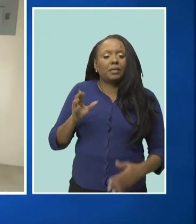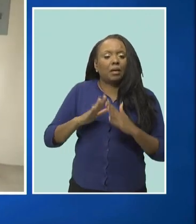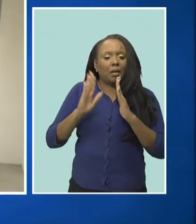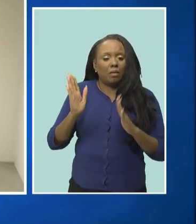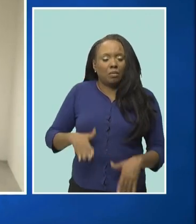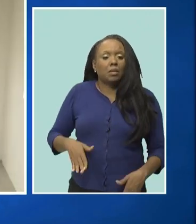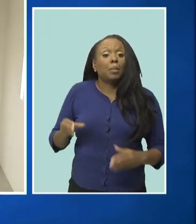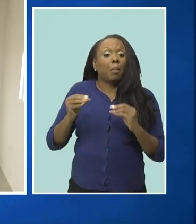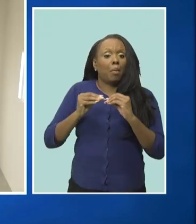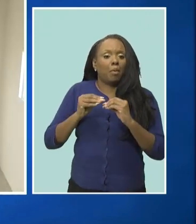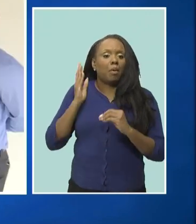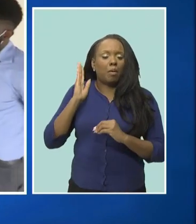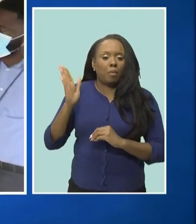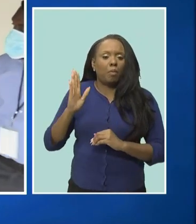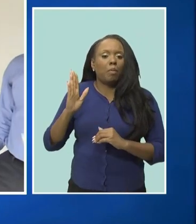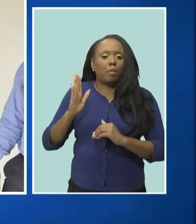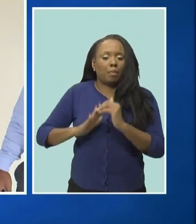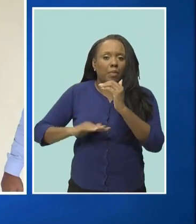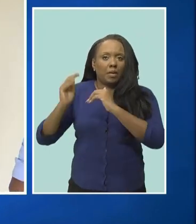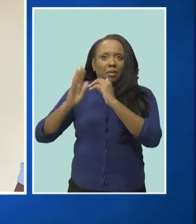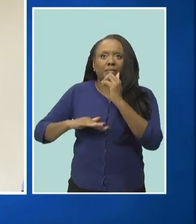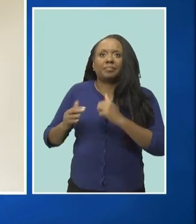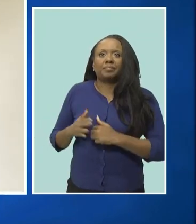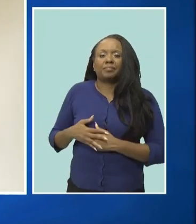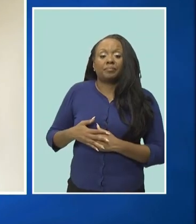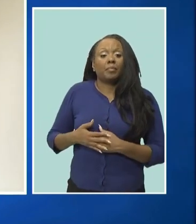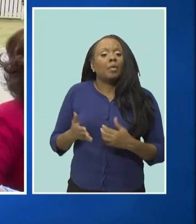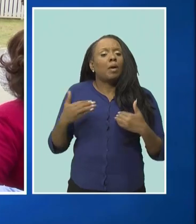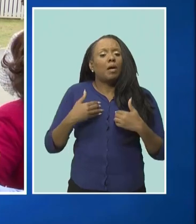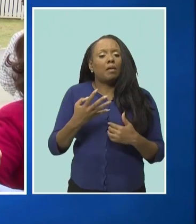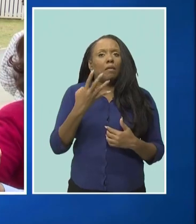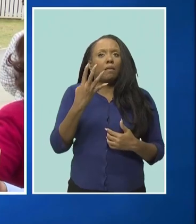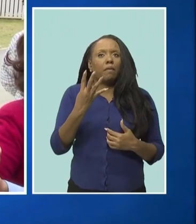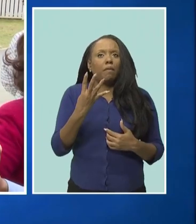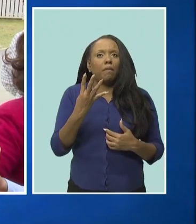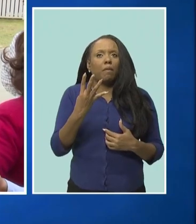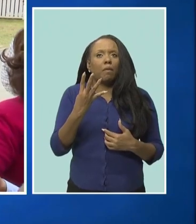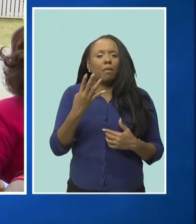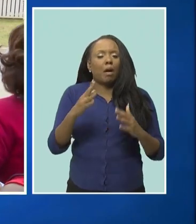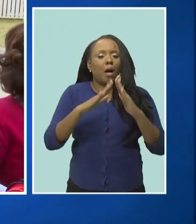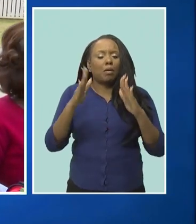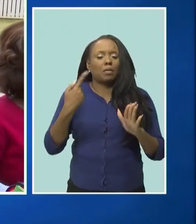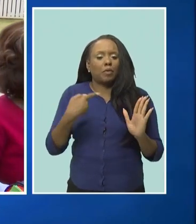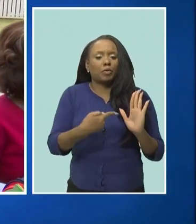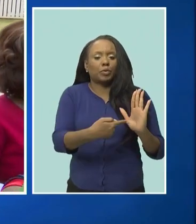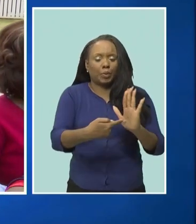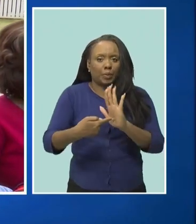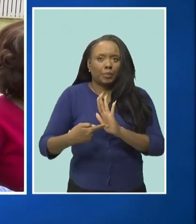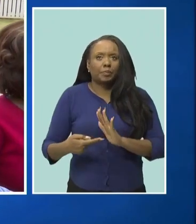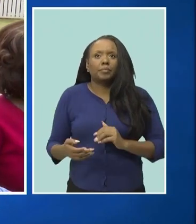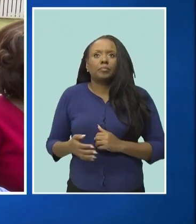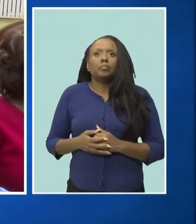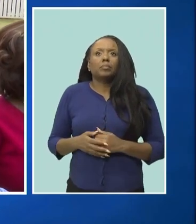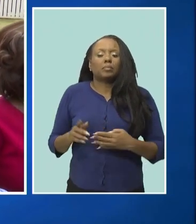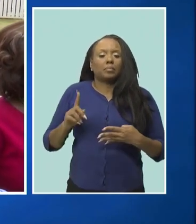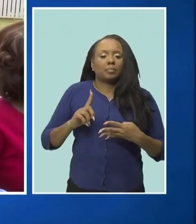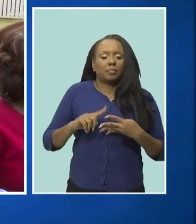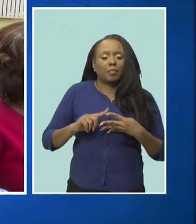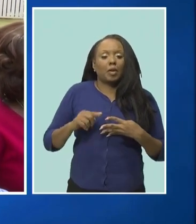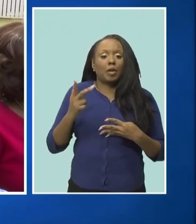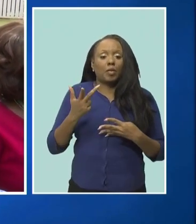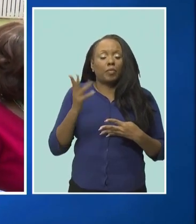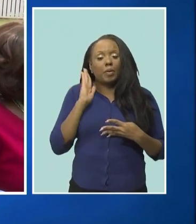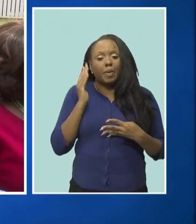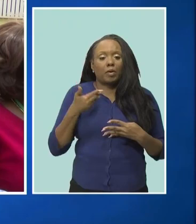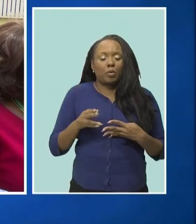built we have four models here at ridge meadows um we're starting with the uh pond set here that's a three bedroom two